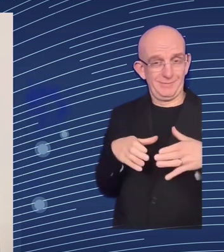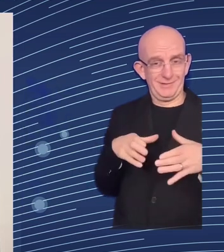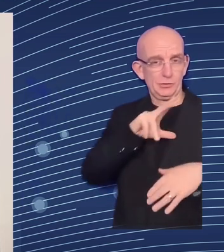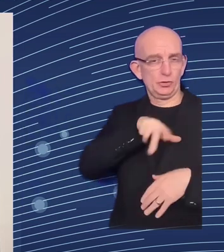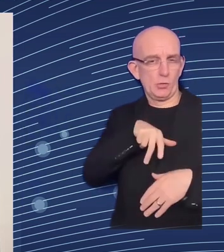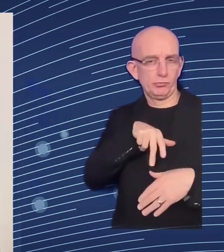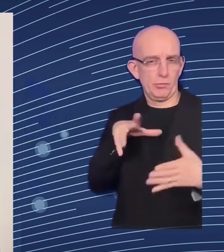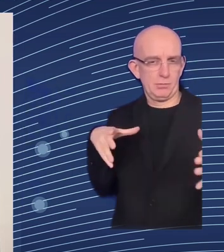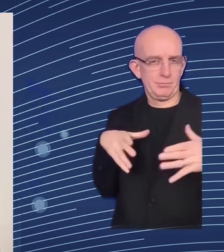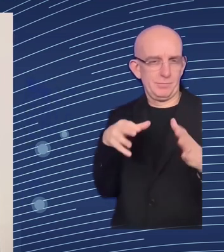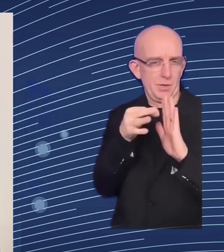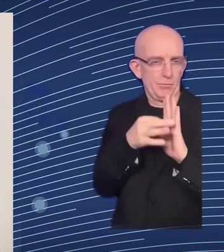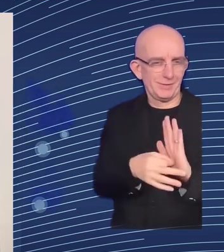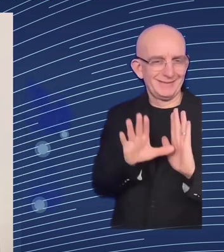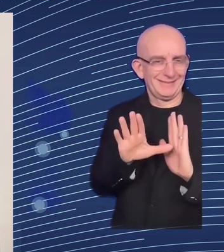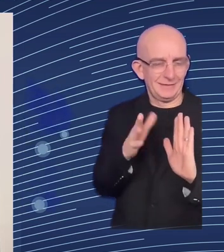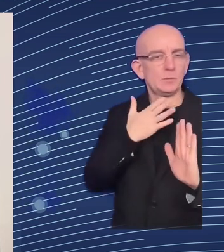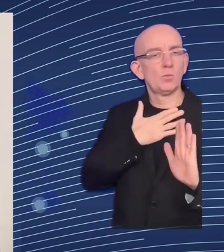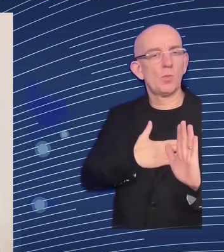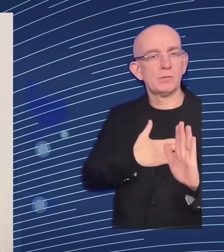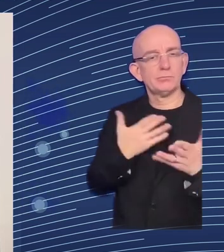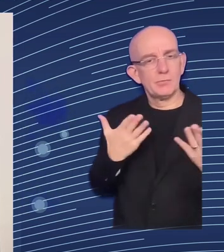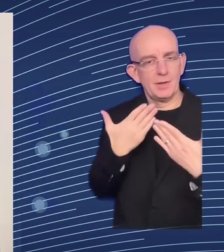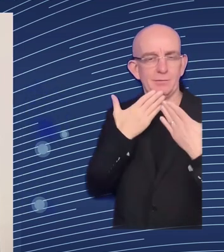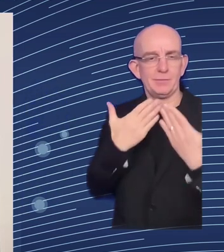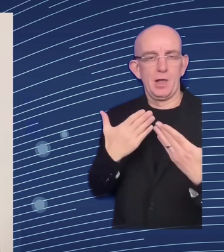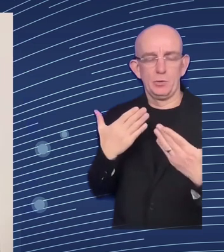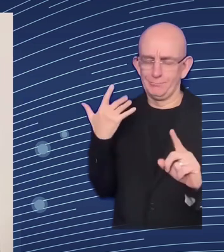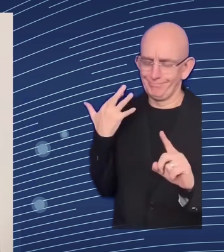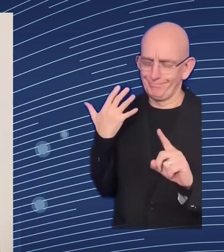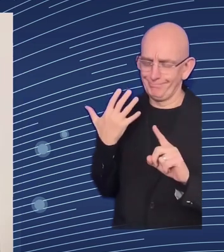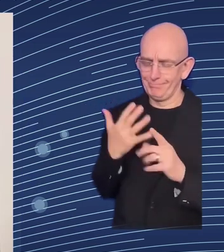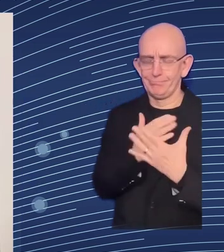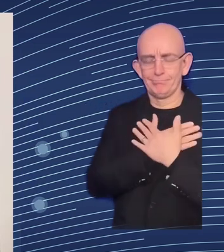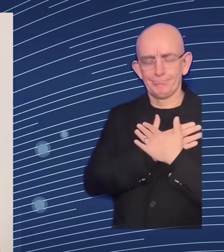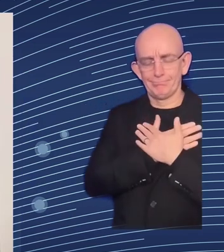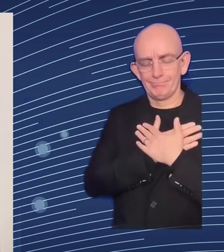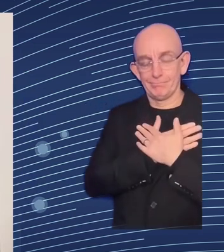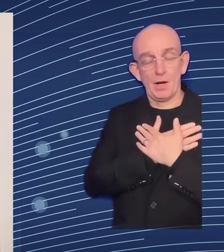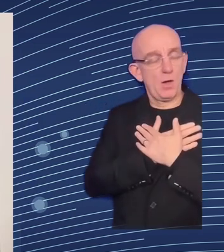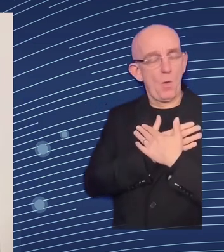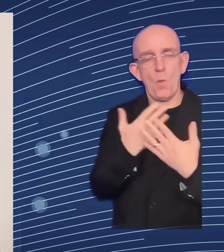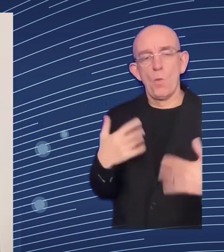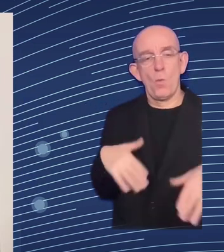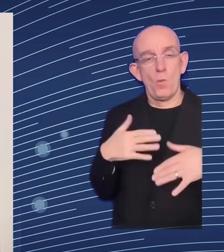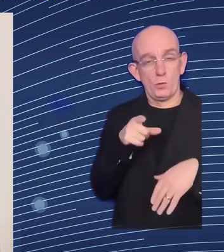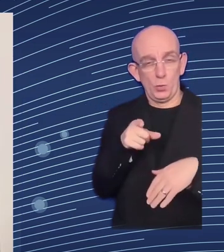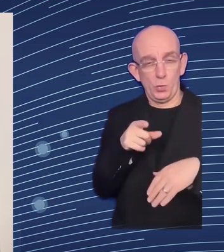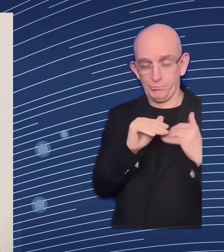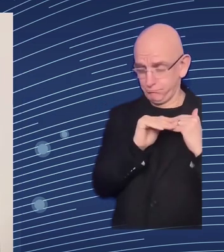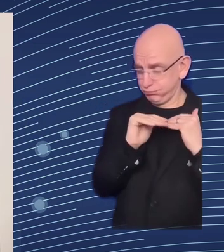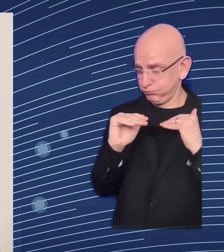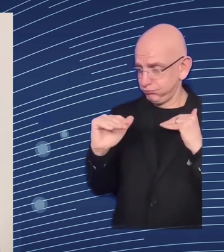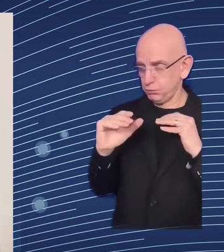a commissioner schmidt as well without strengthening human capital uh it is on our understanding that we will not be able to achieve